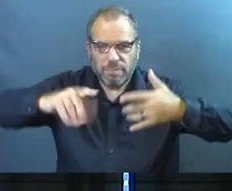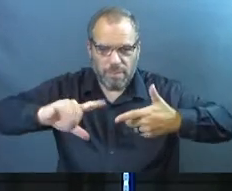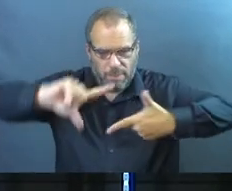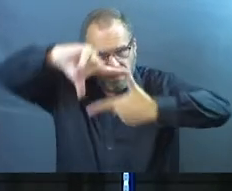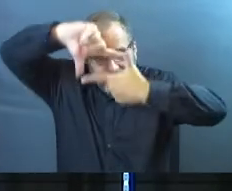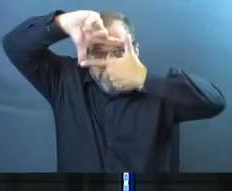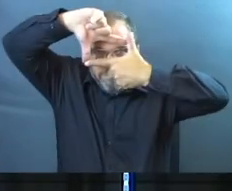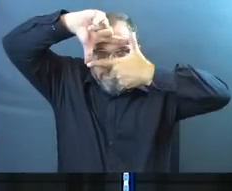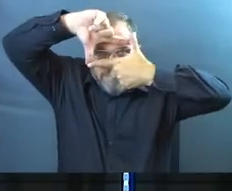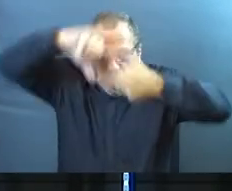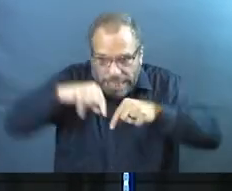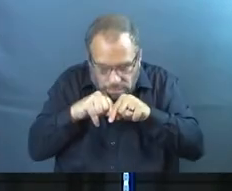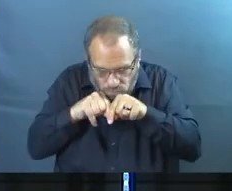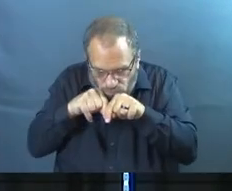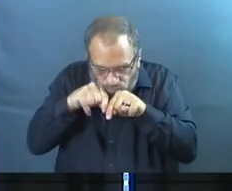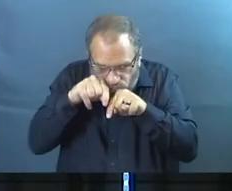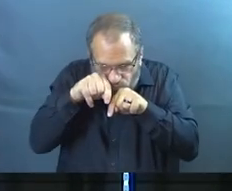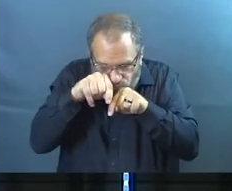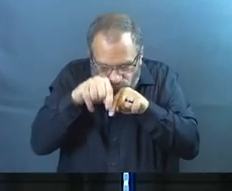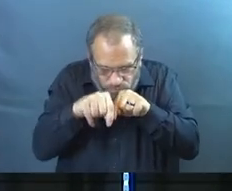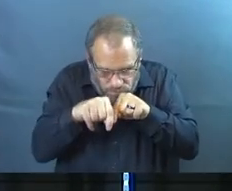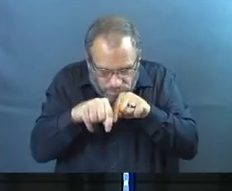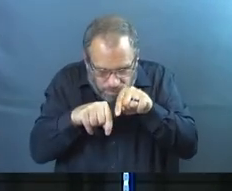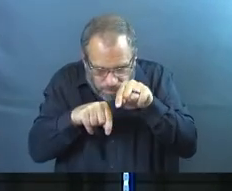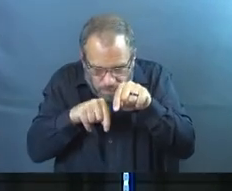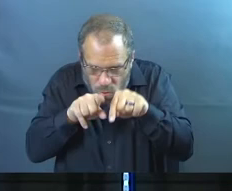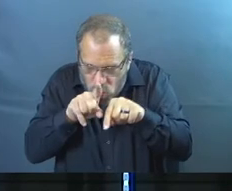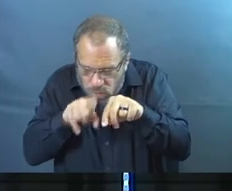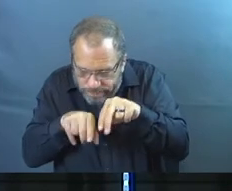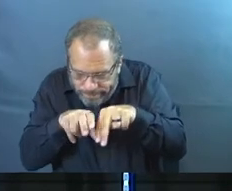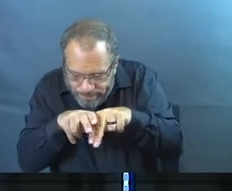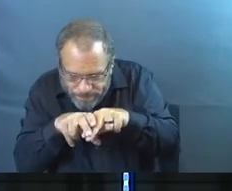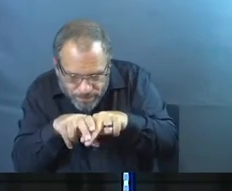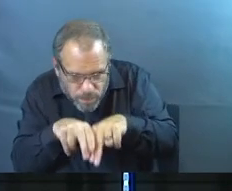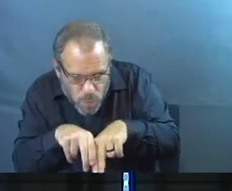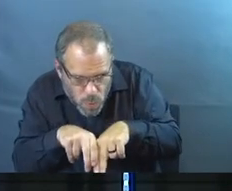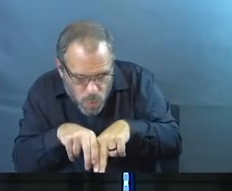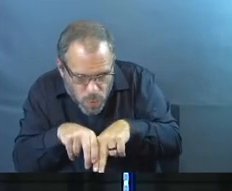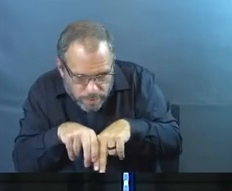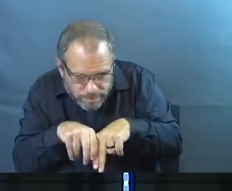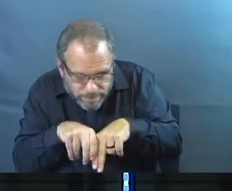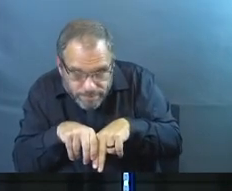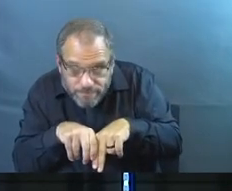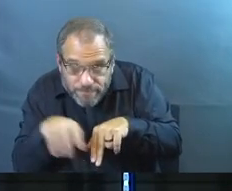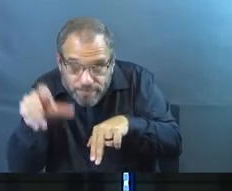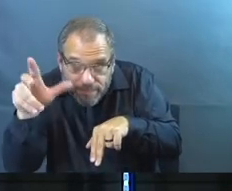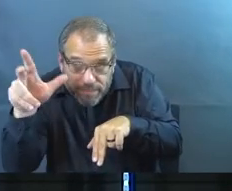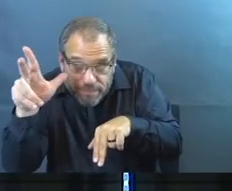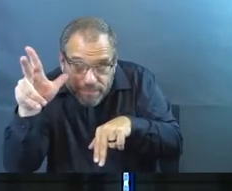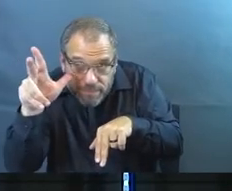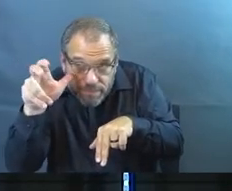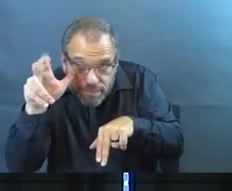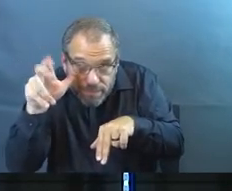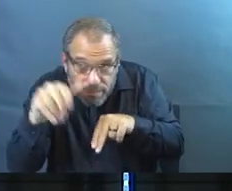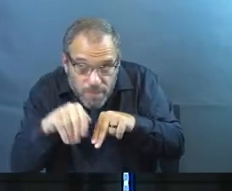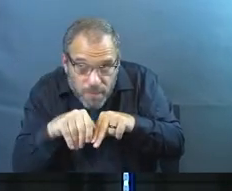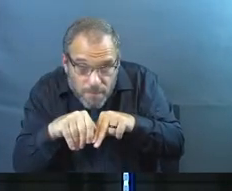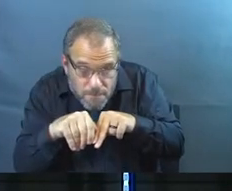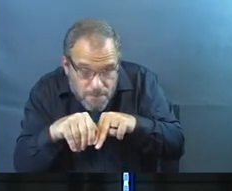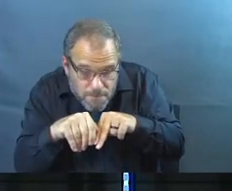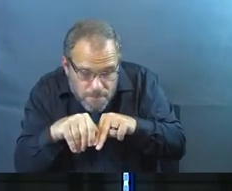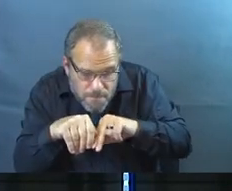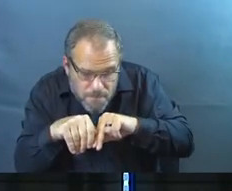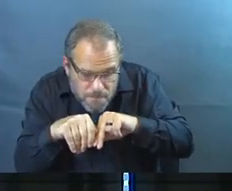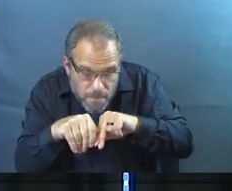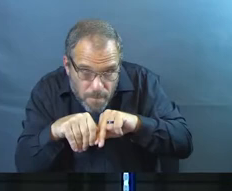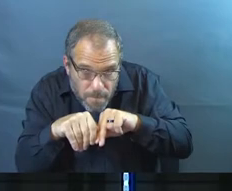I'm not going to sneak in right before the service and sneak right back out and bolt to my car. But maybe it's a simple commitment